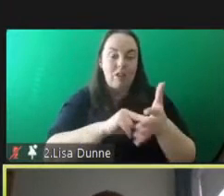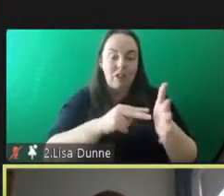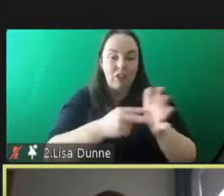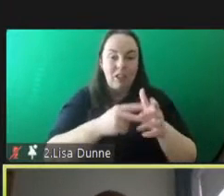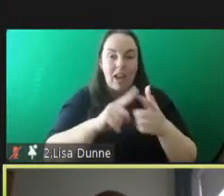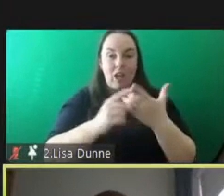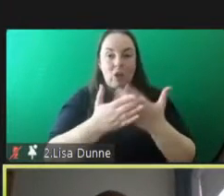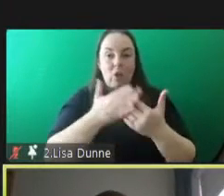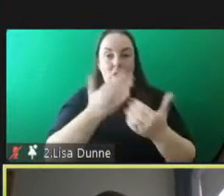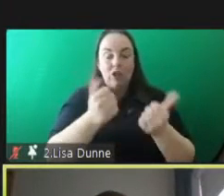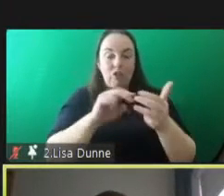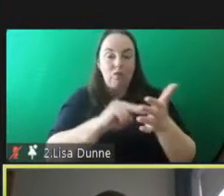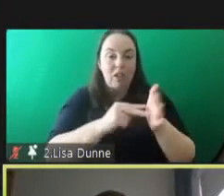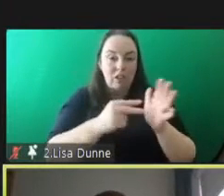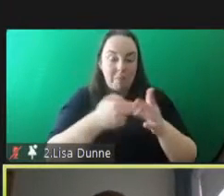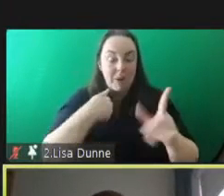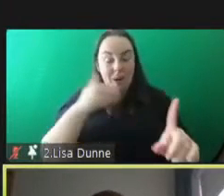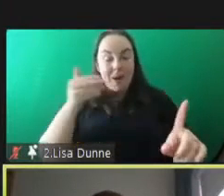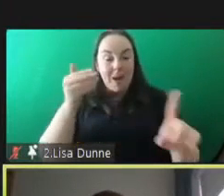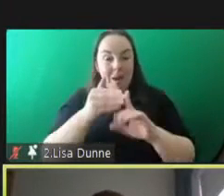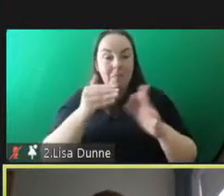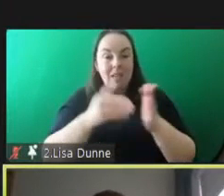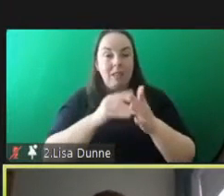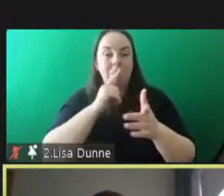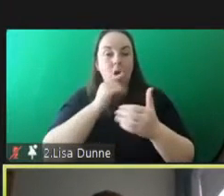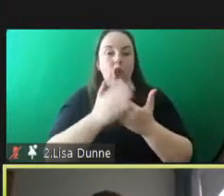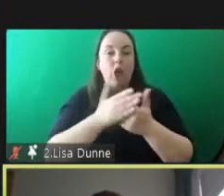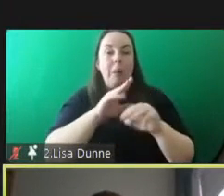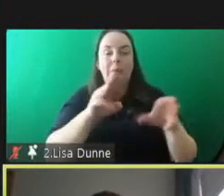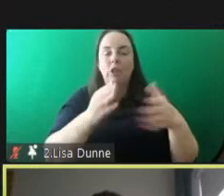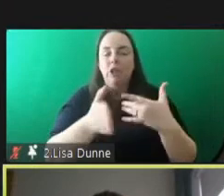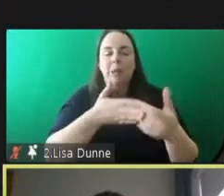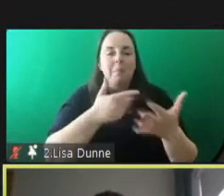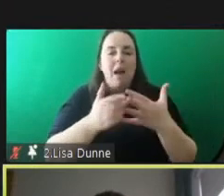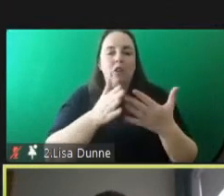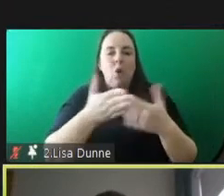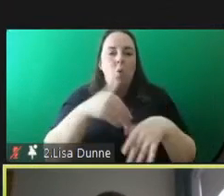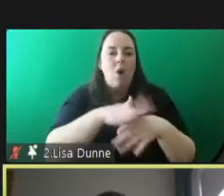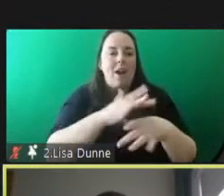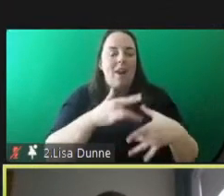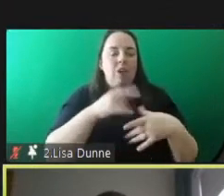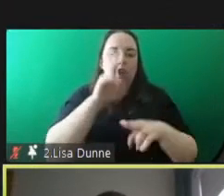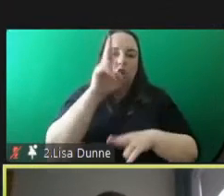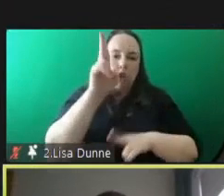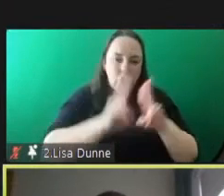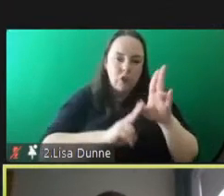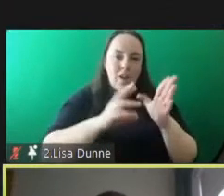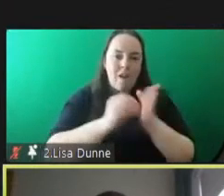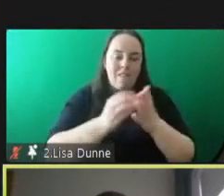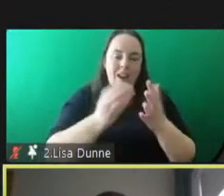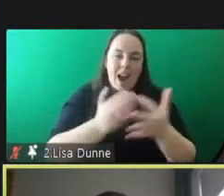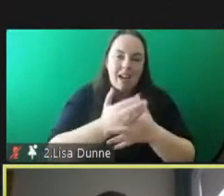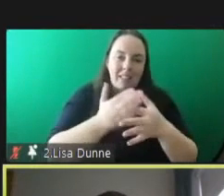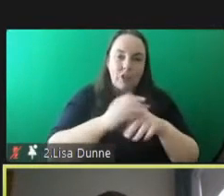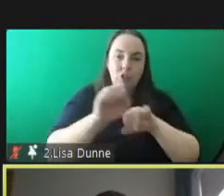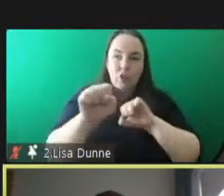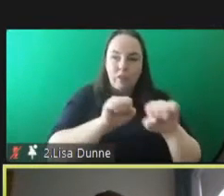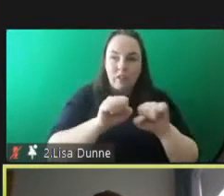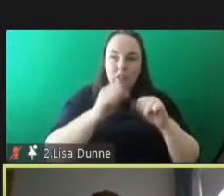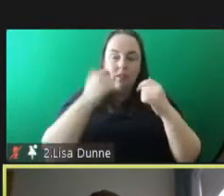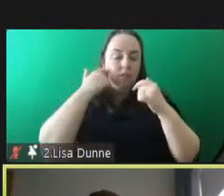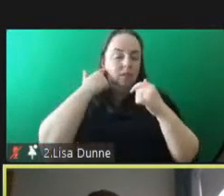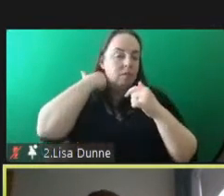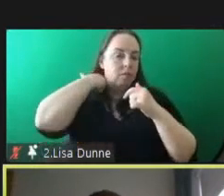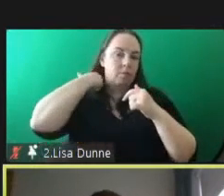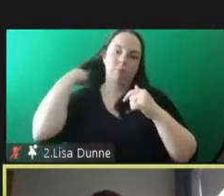justice strategy is that young people regardless of where they live have access to services um i think a situation may still